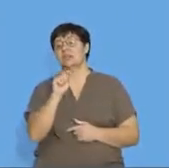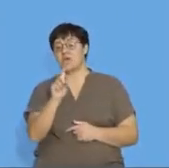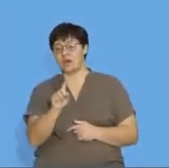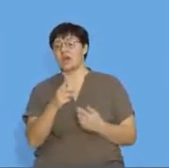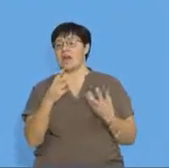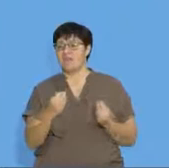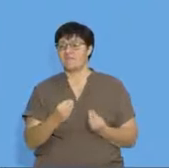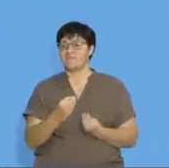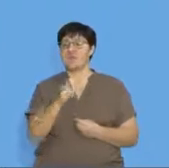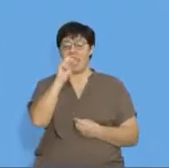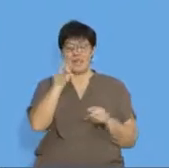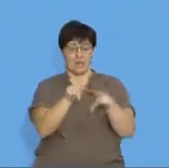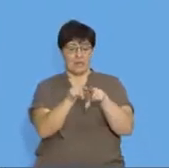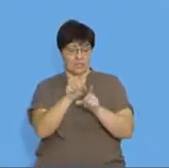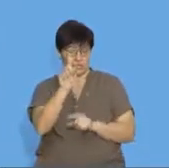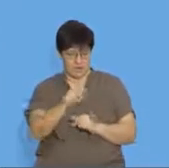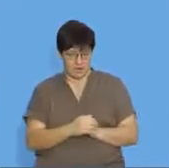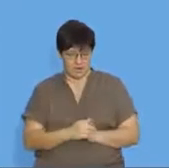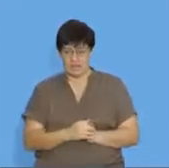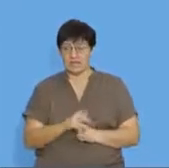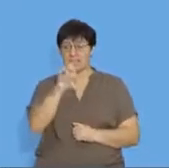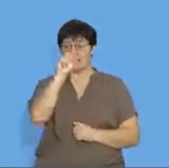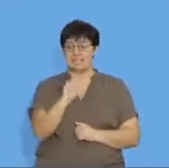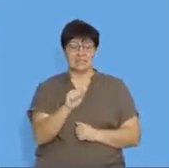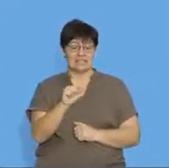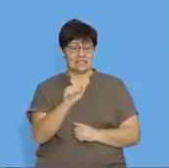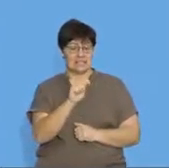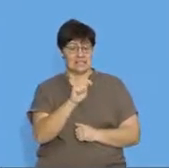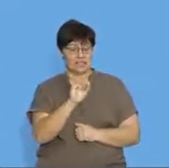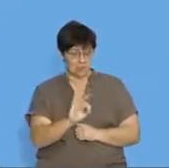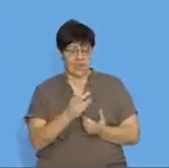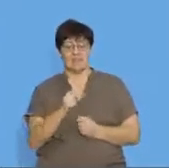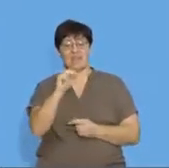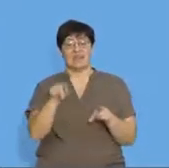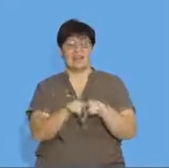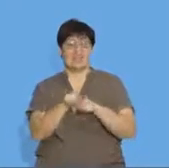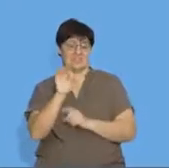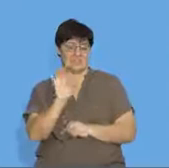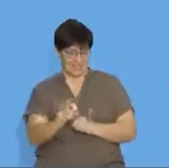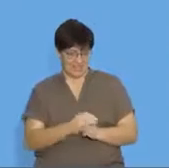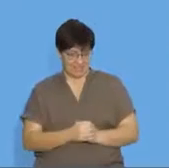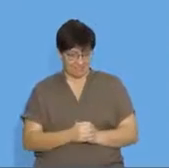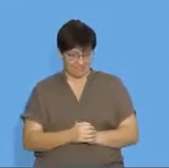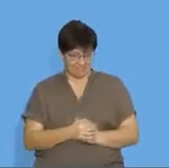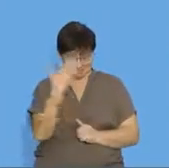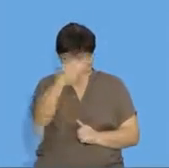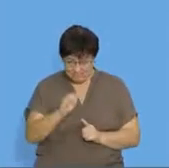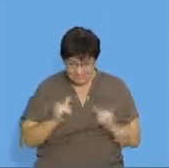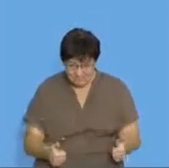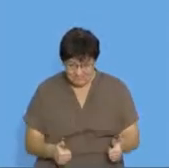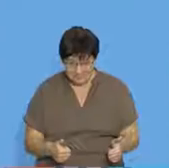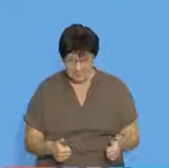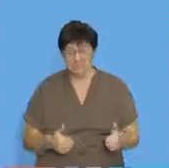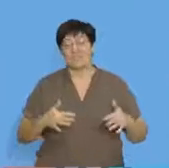n is equal to 1, and T3 had n is equal to 3. Hopefully, everyone's with me so